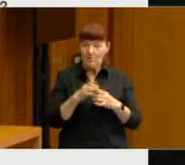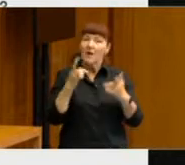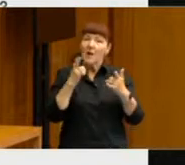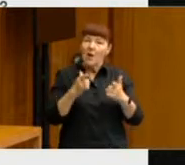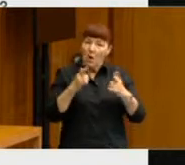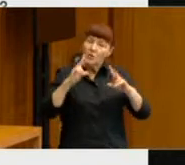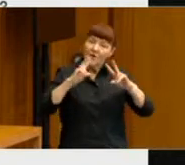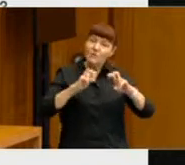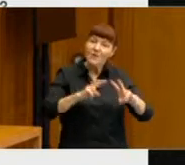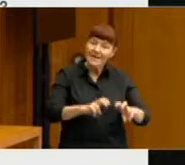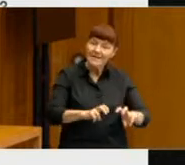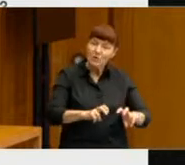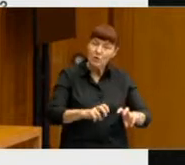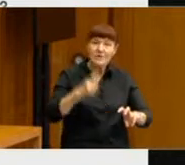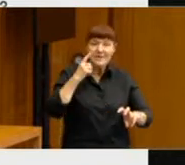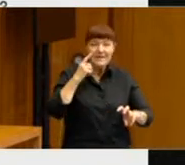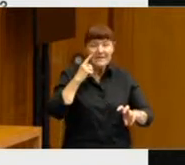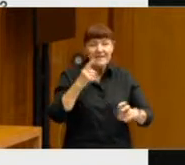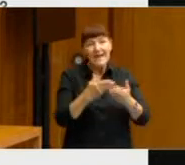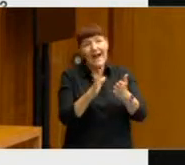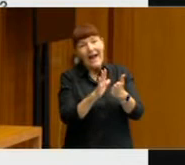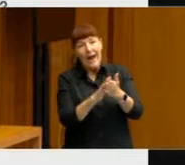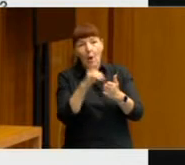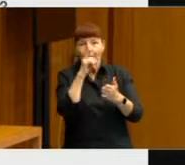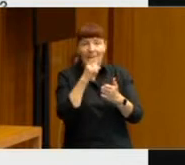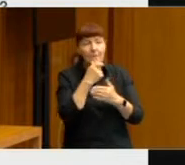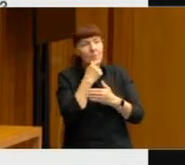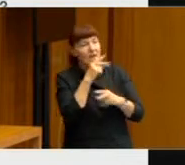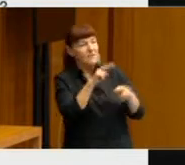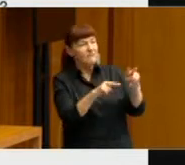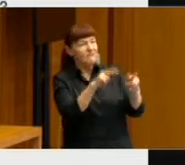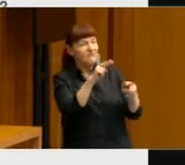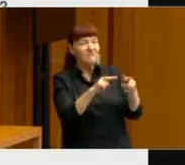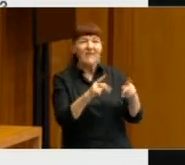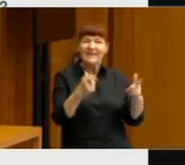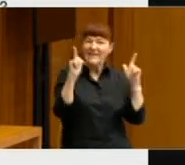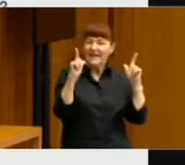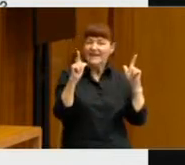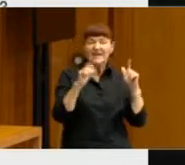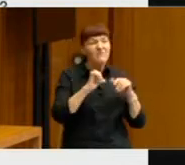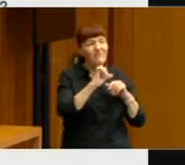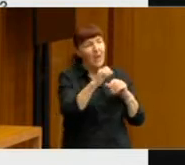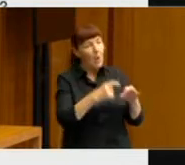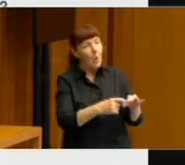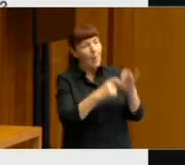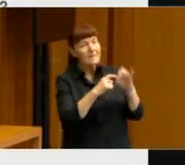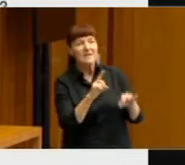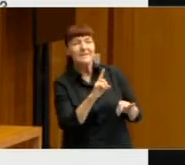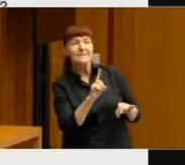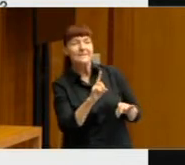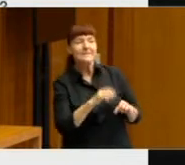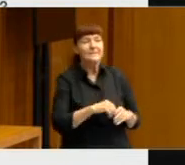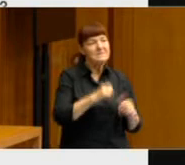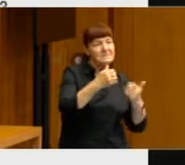which looks at how people evaluate leaders based on their qualities. And we've consistently asked a